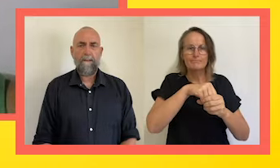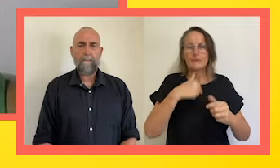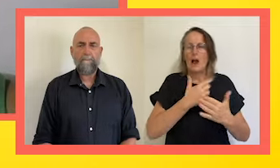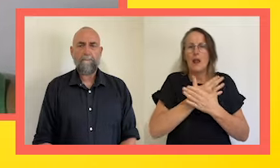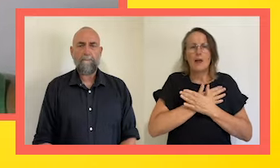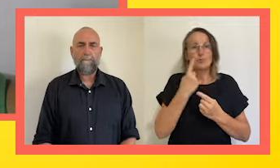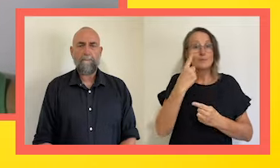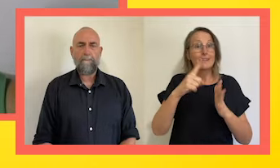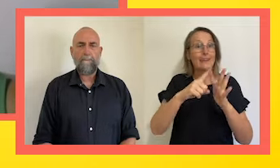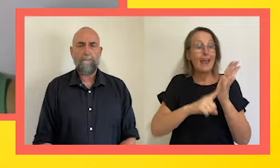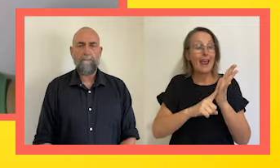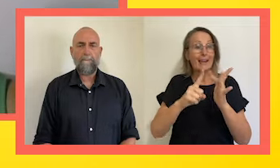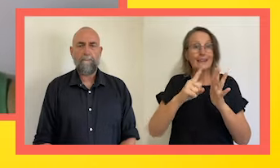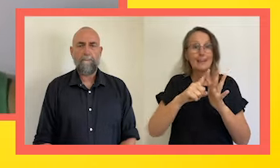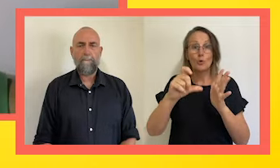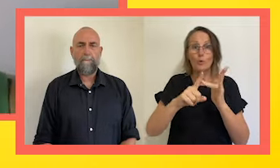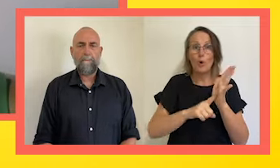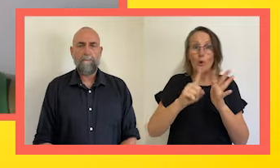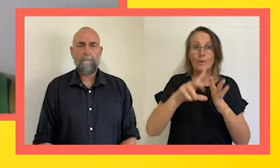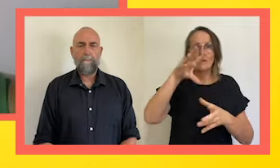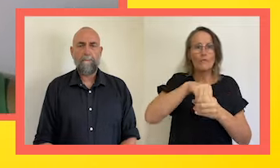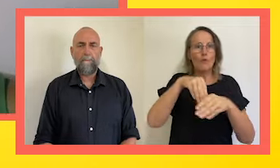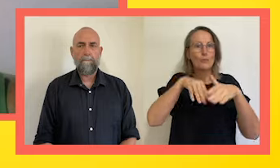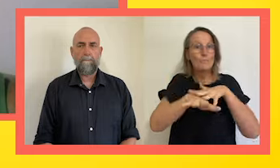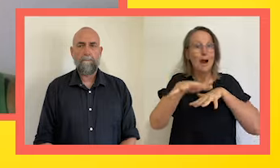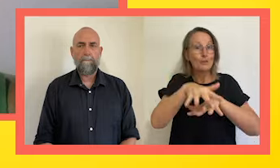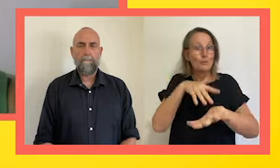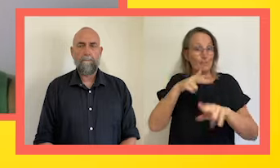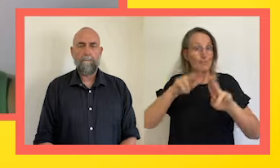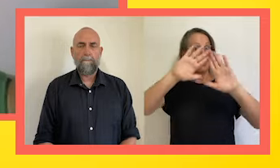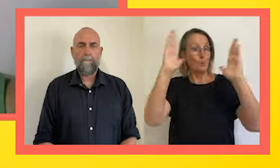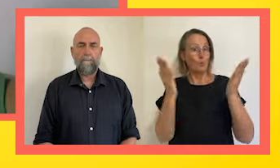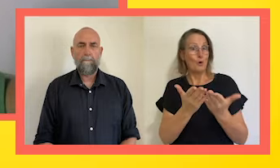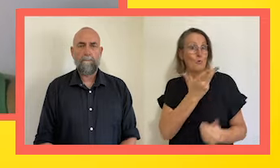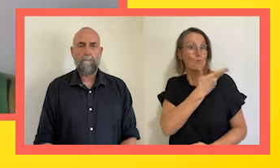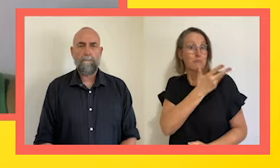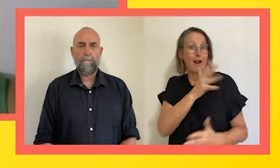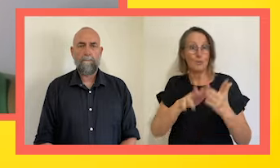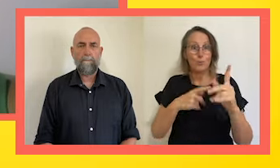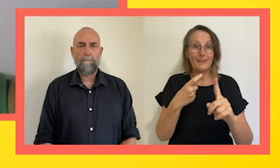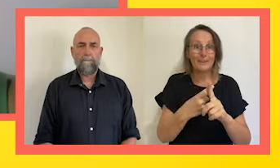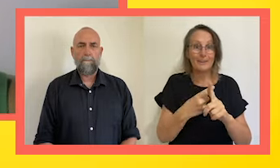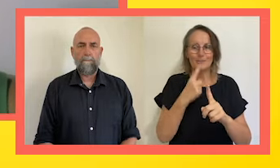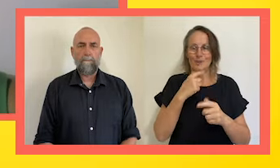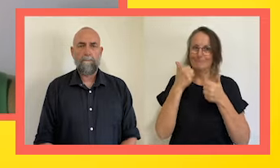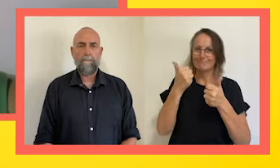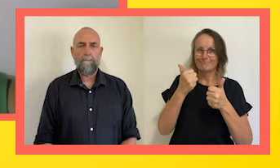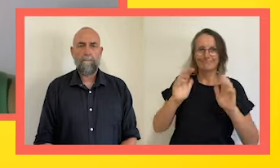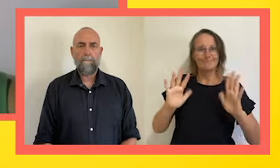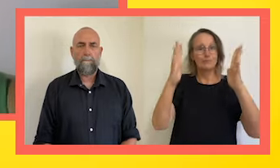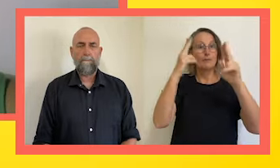marching in the Mardi Gras for part of World Pride Week and a shout out to our